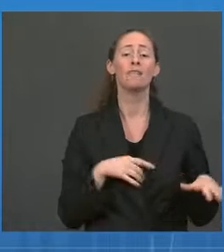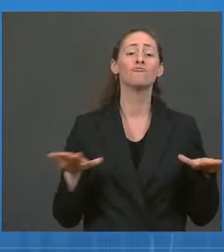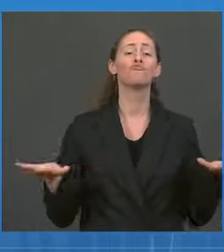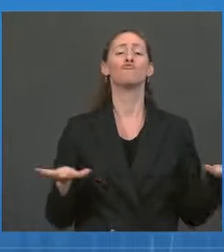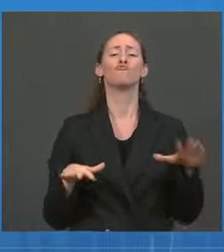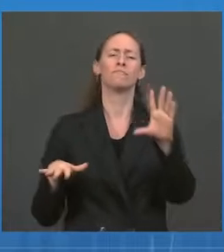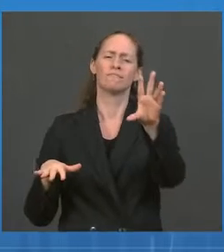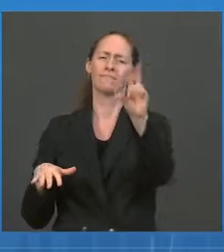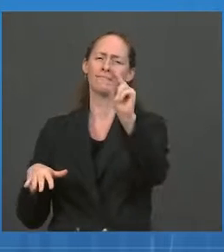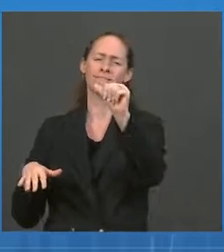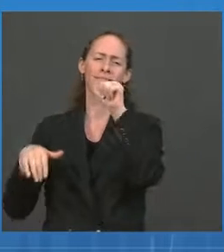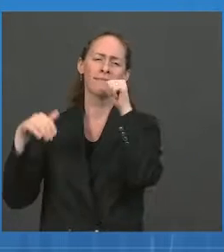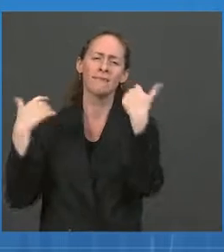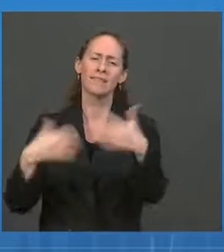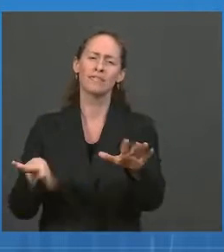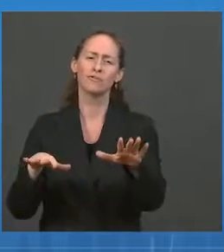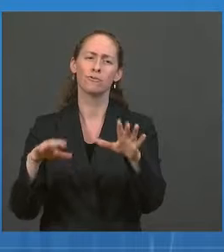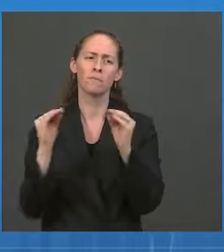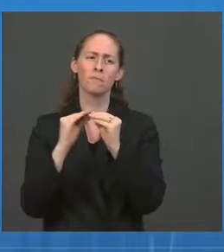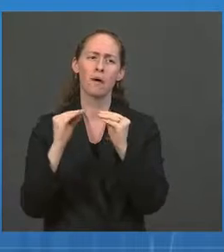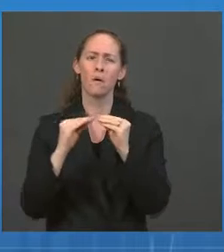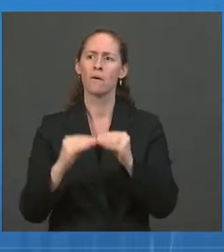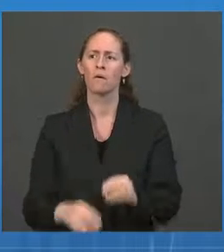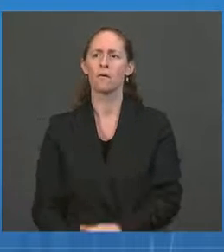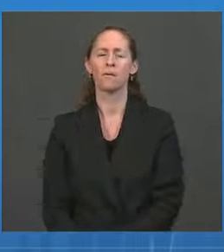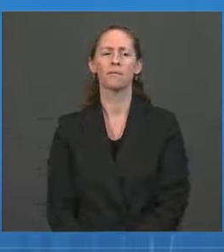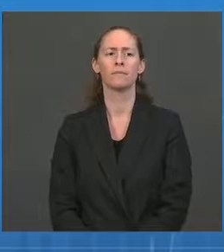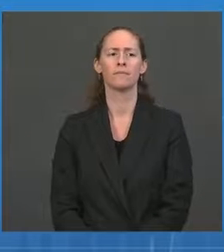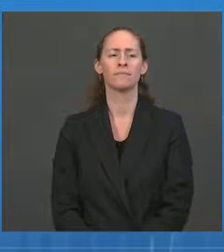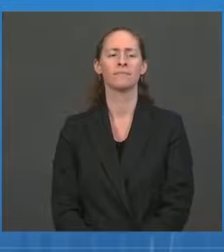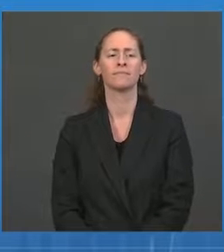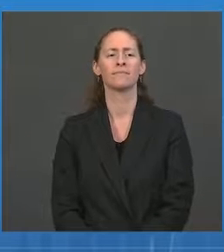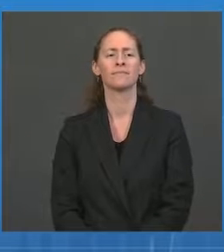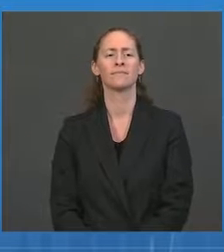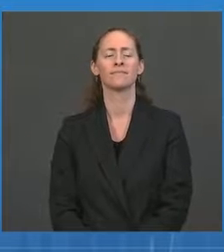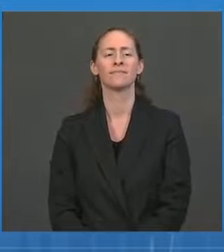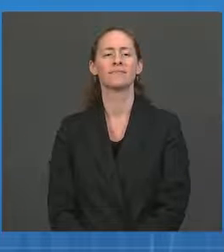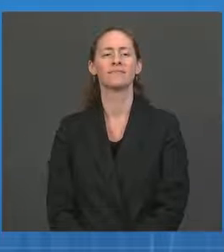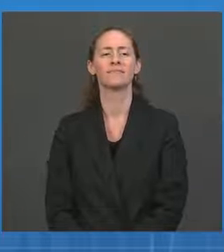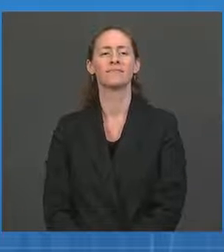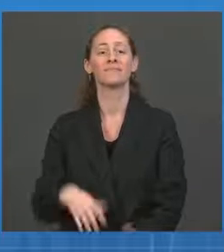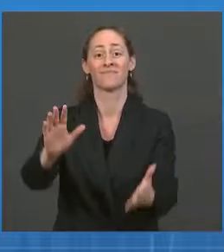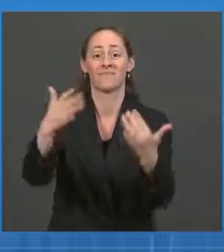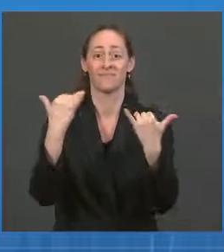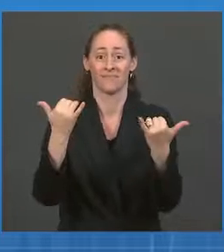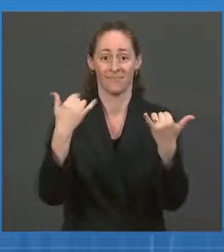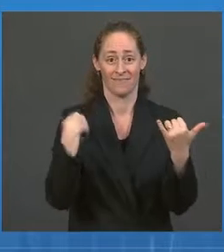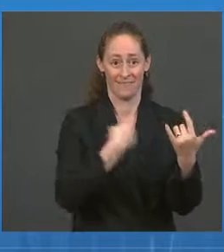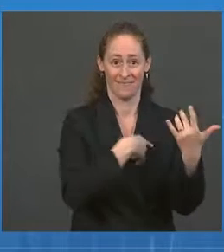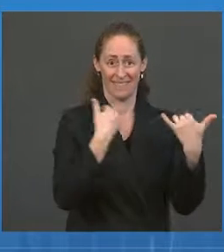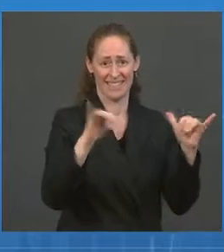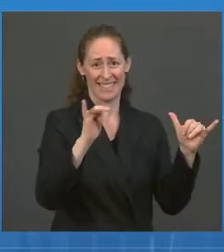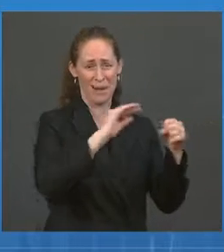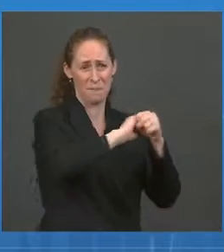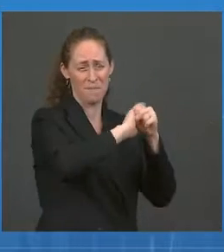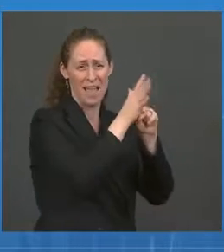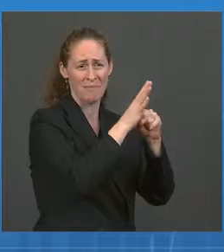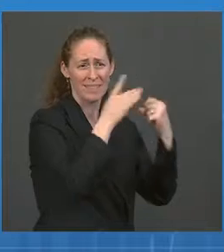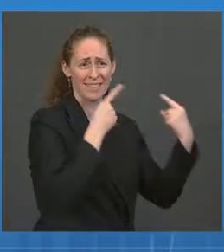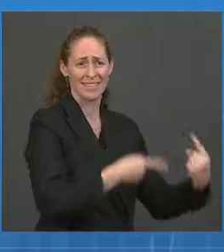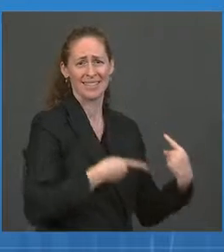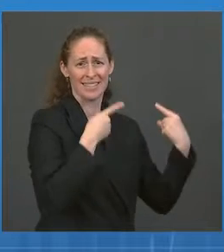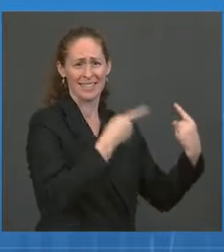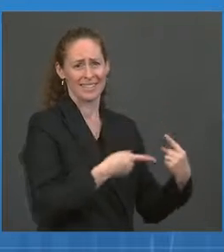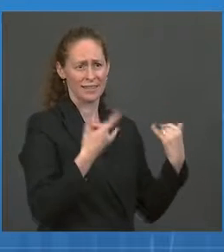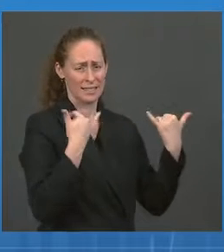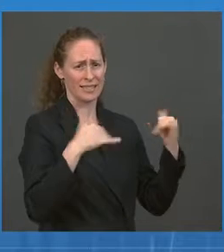transmissible Delta variant. We are in a pandemic of the unvaccinated, and the best path out of this pandemic